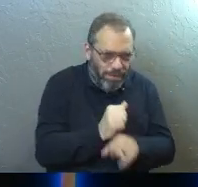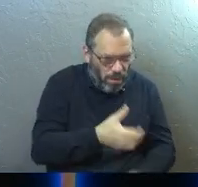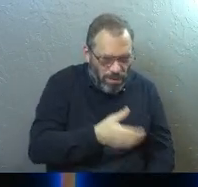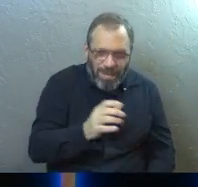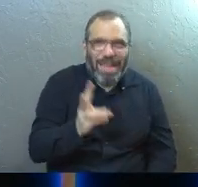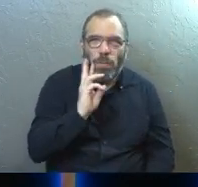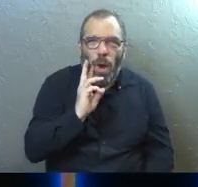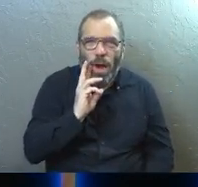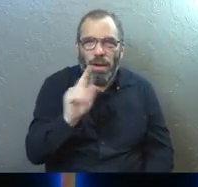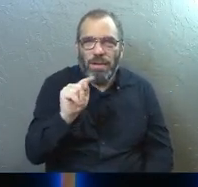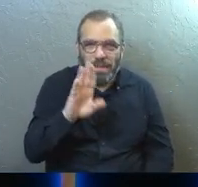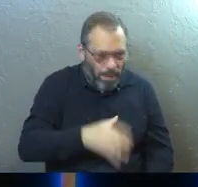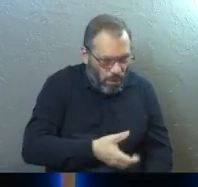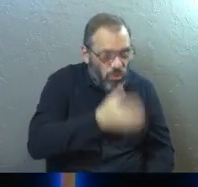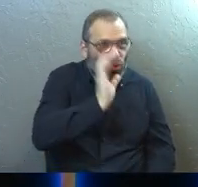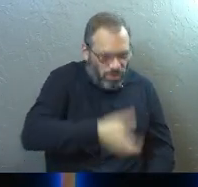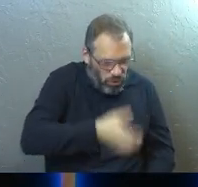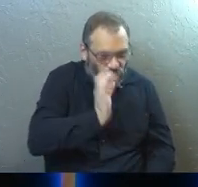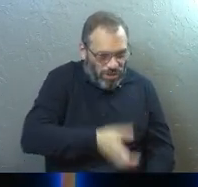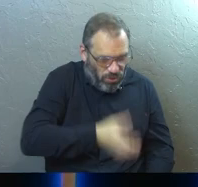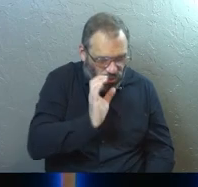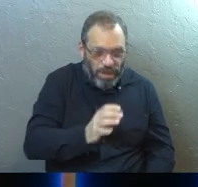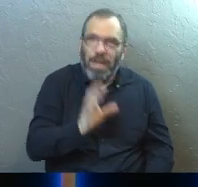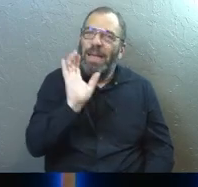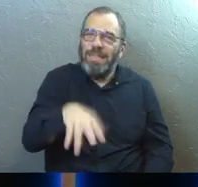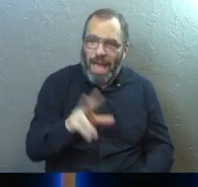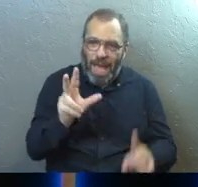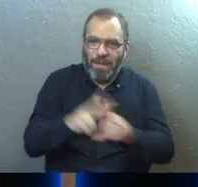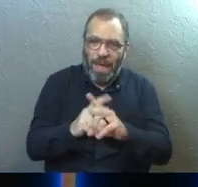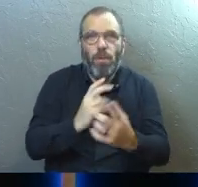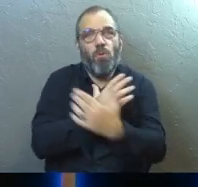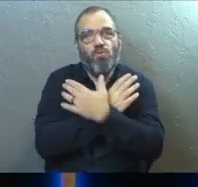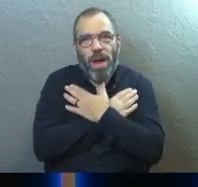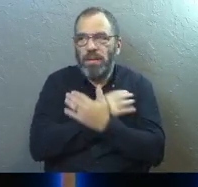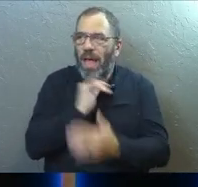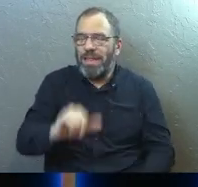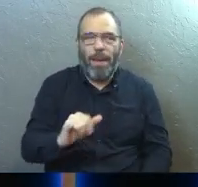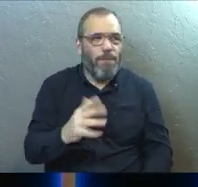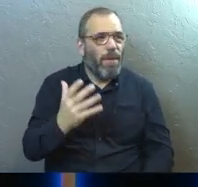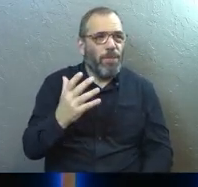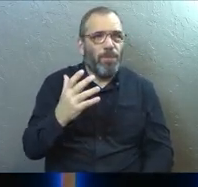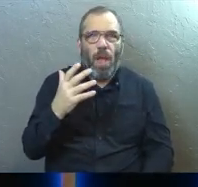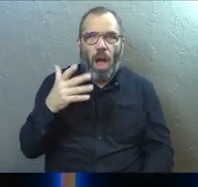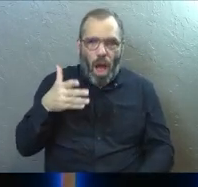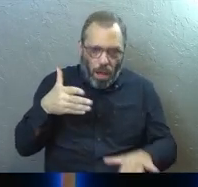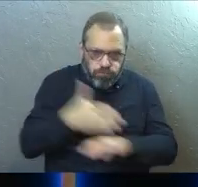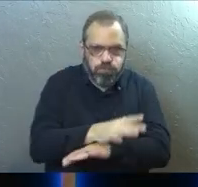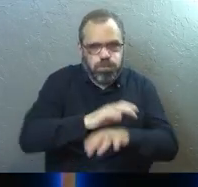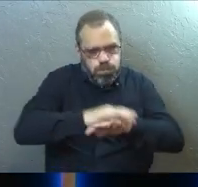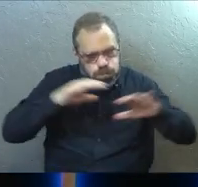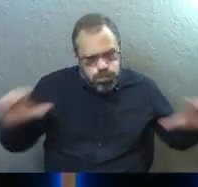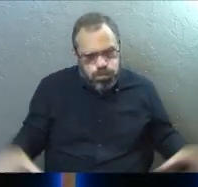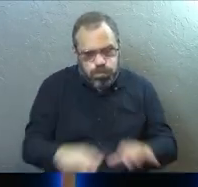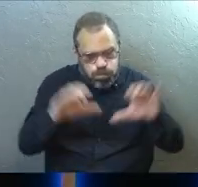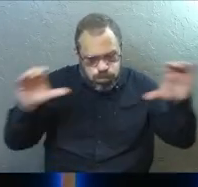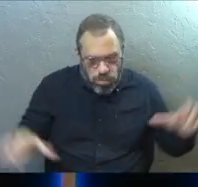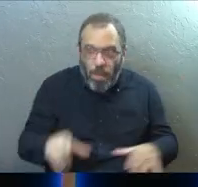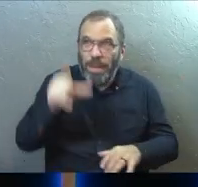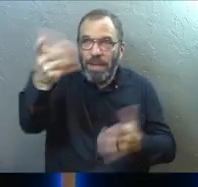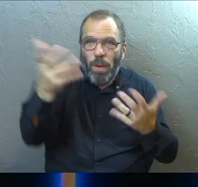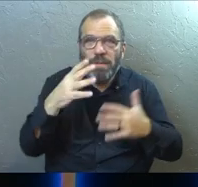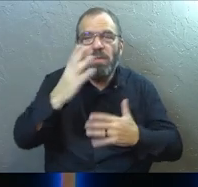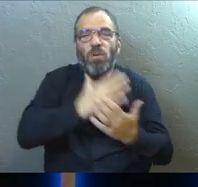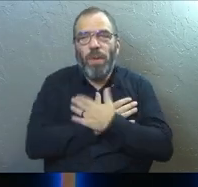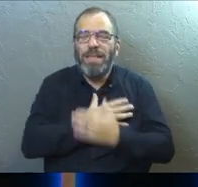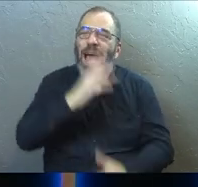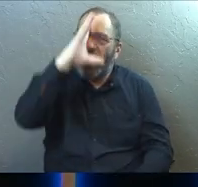And it's what we tend to do. And so we looked at how that applied to Sabbath last week. The fact that we want to overwork ourselves and God wants us to rest. Can we